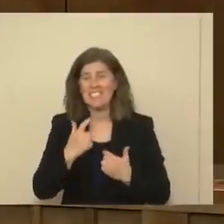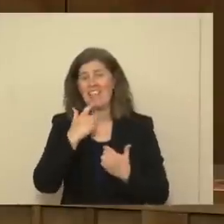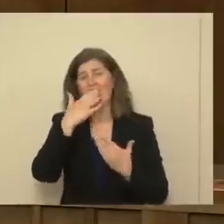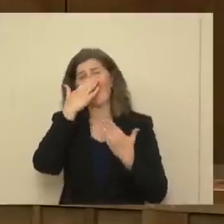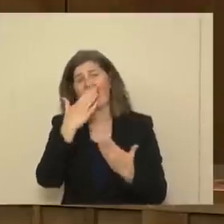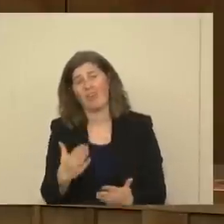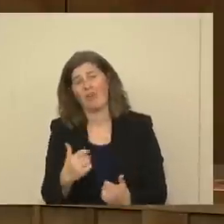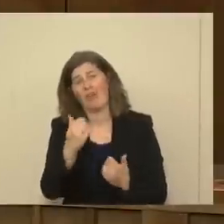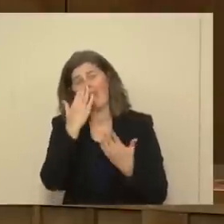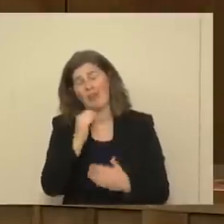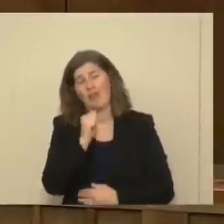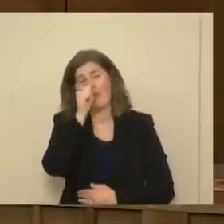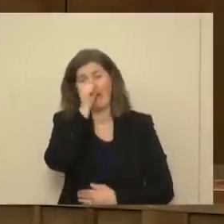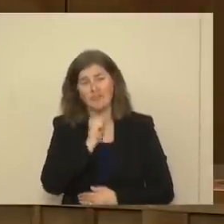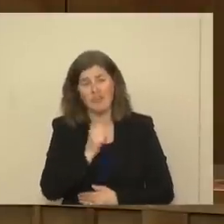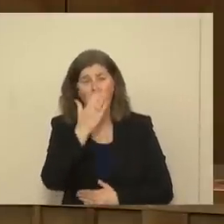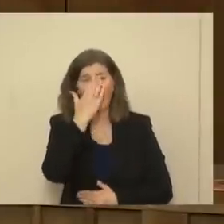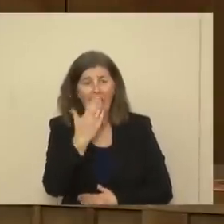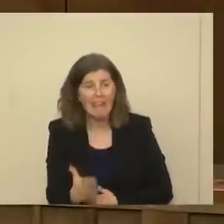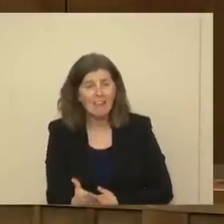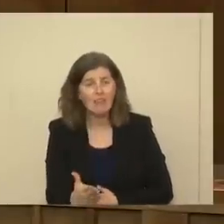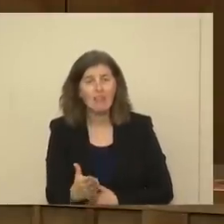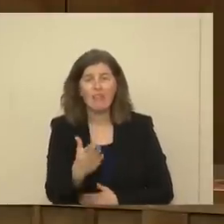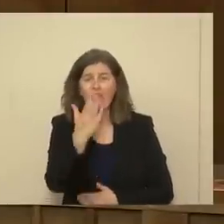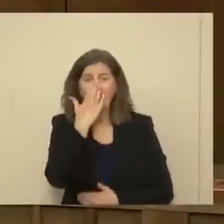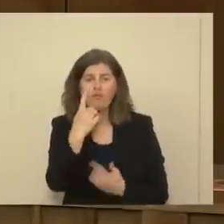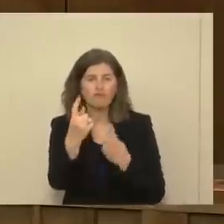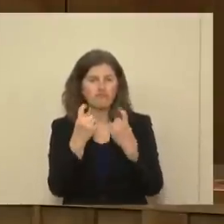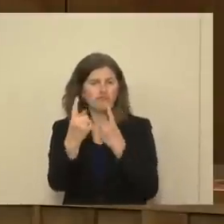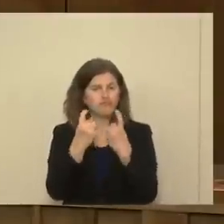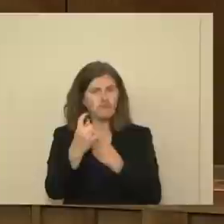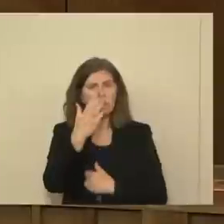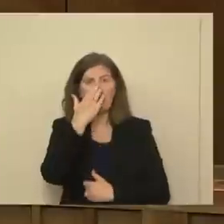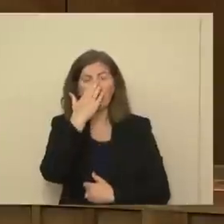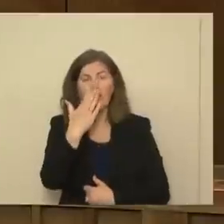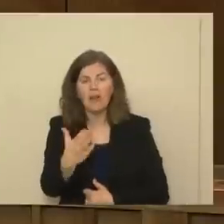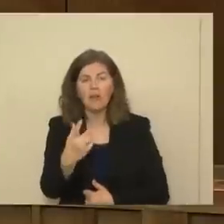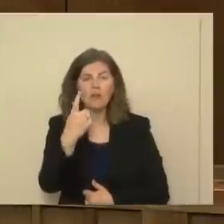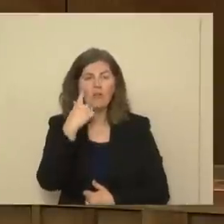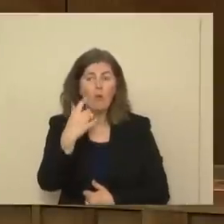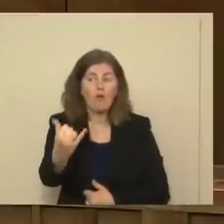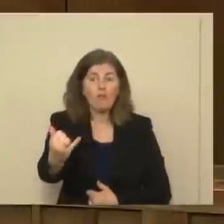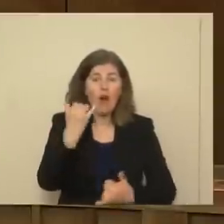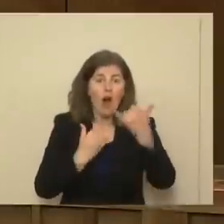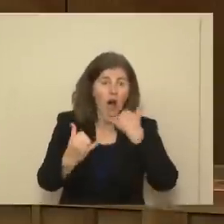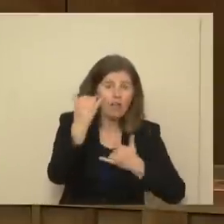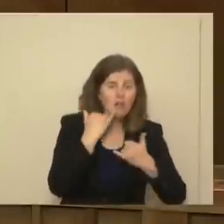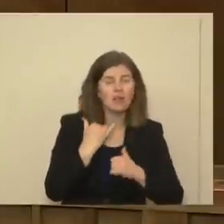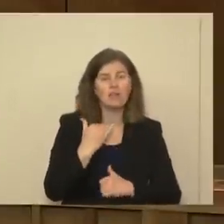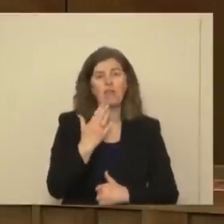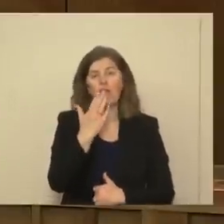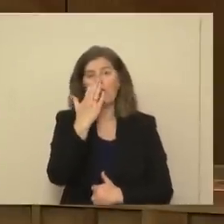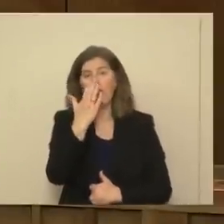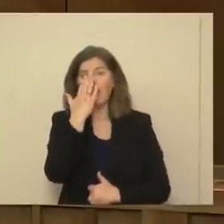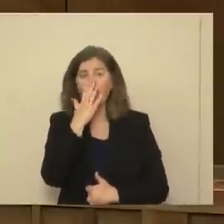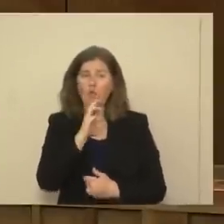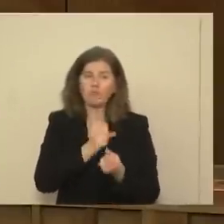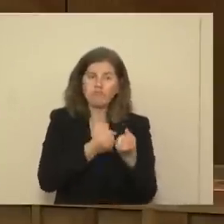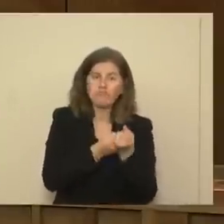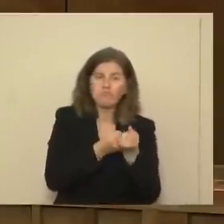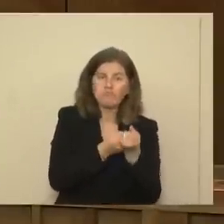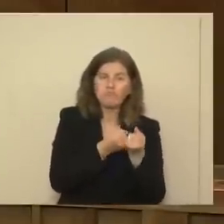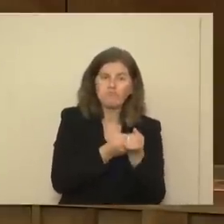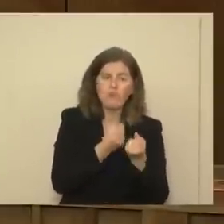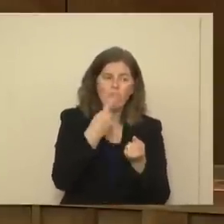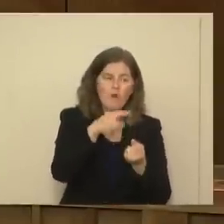you. Thank you for being patient. Thank you for asking questions. Thank you for calling us. Thank you for being a champion for